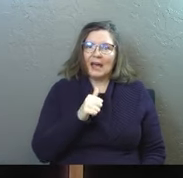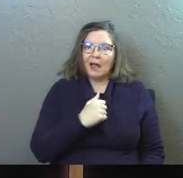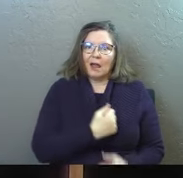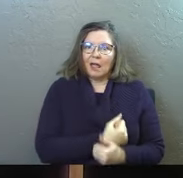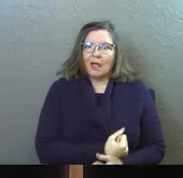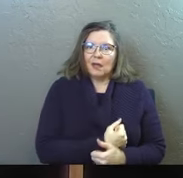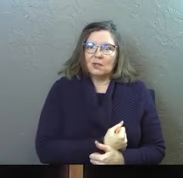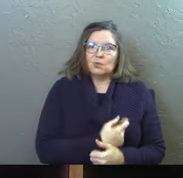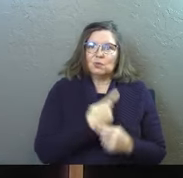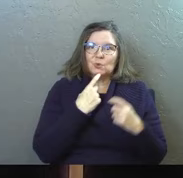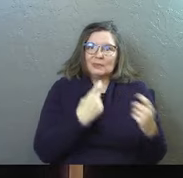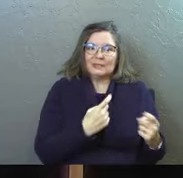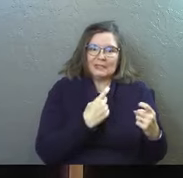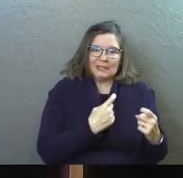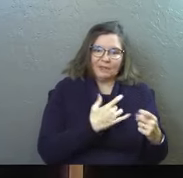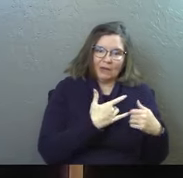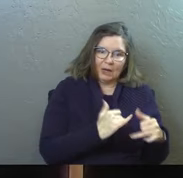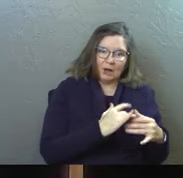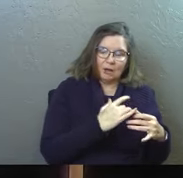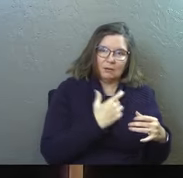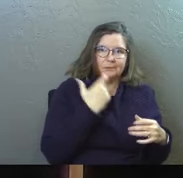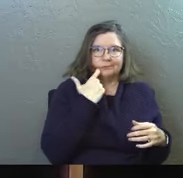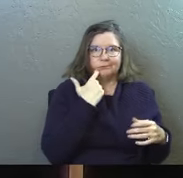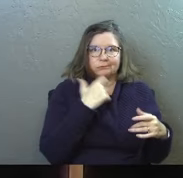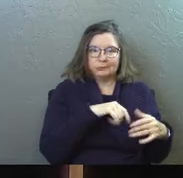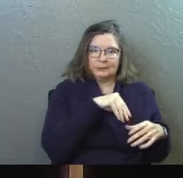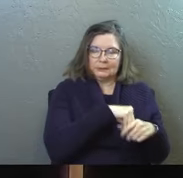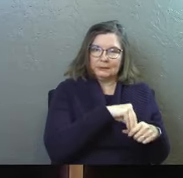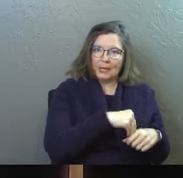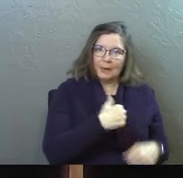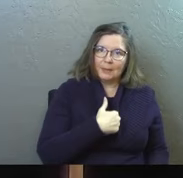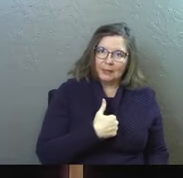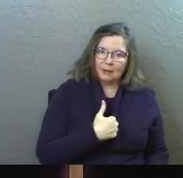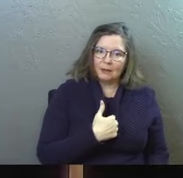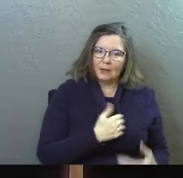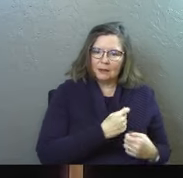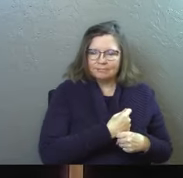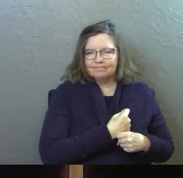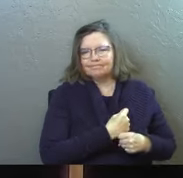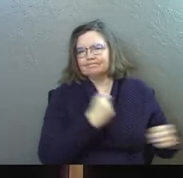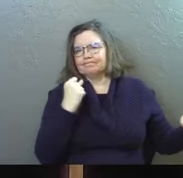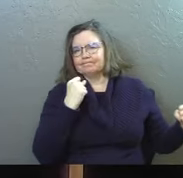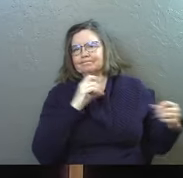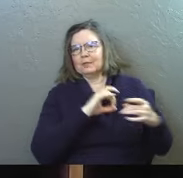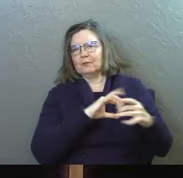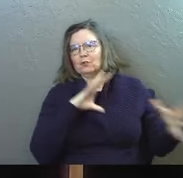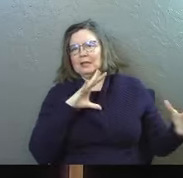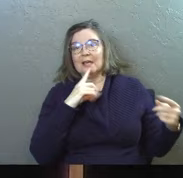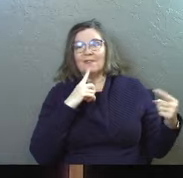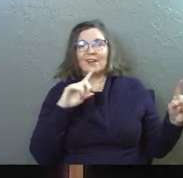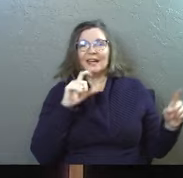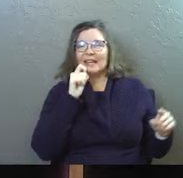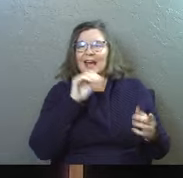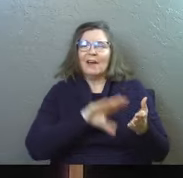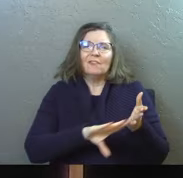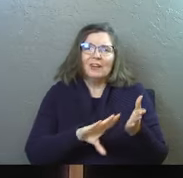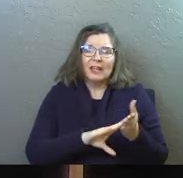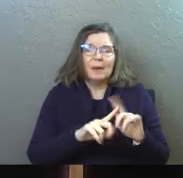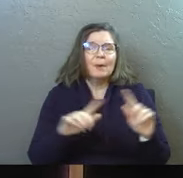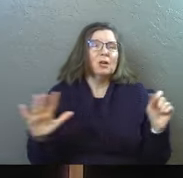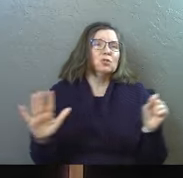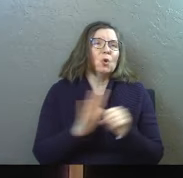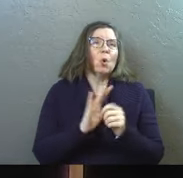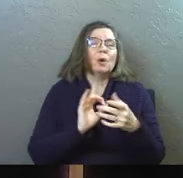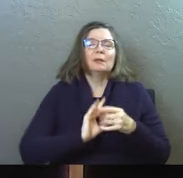bound to the sinful nature that I've still got going on inside of me. I want to be free from that finally, not just forgiven, but